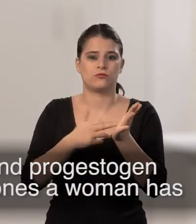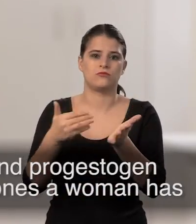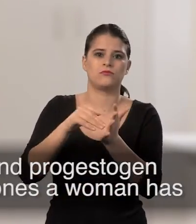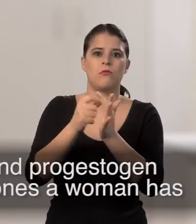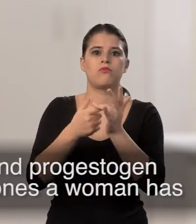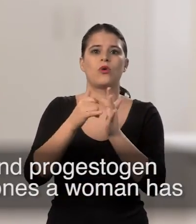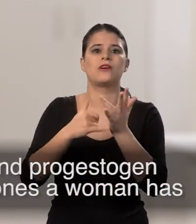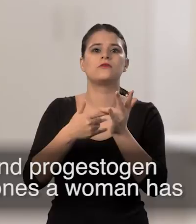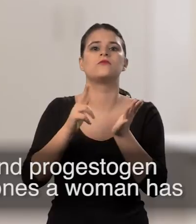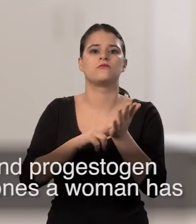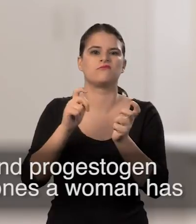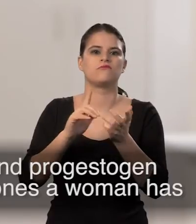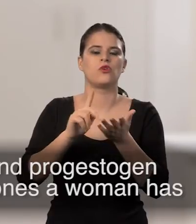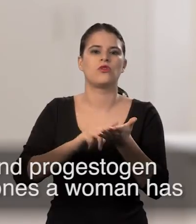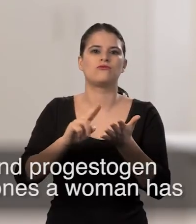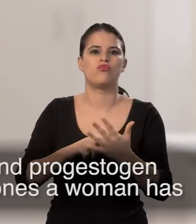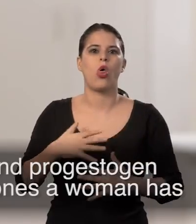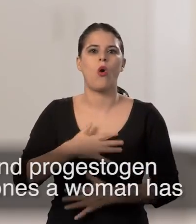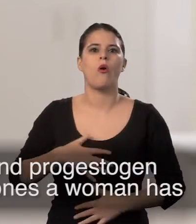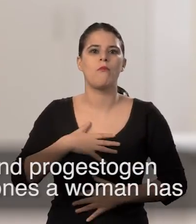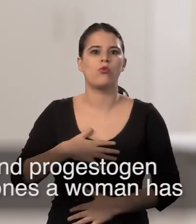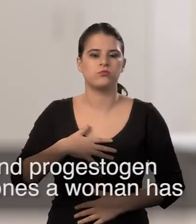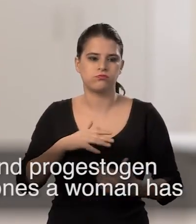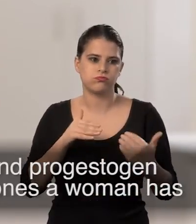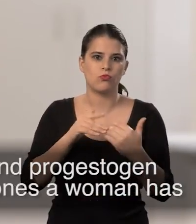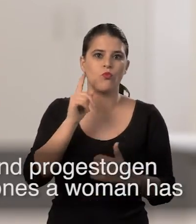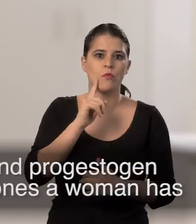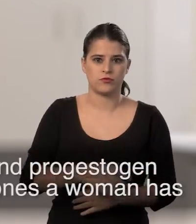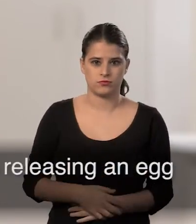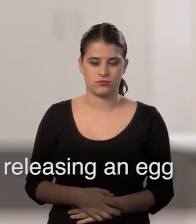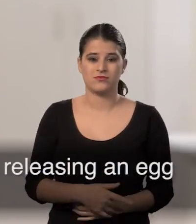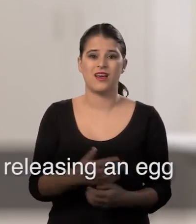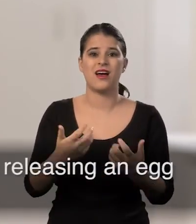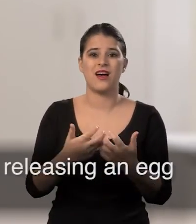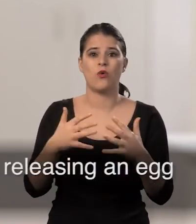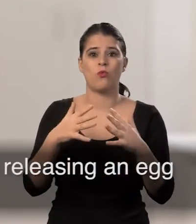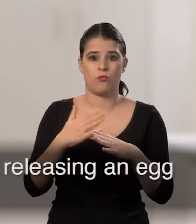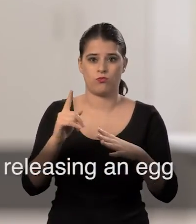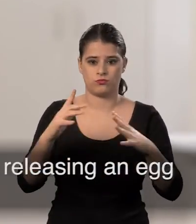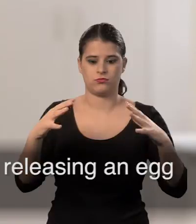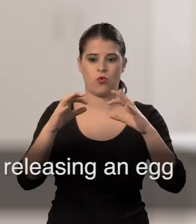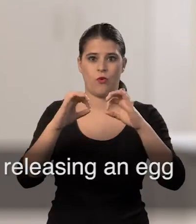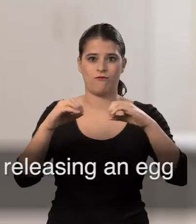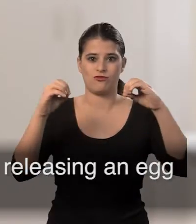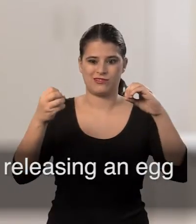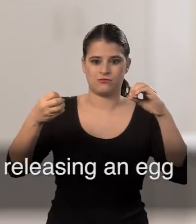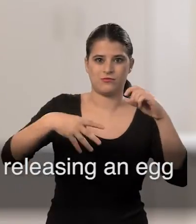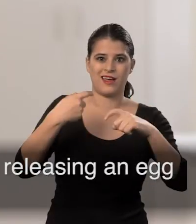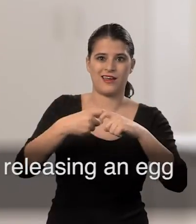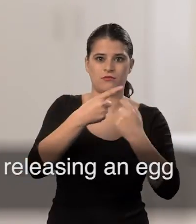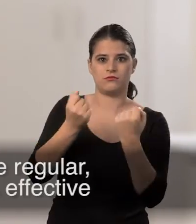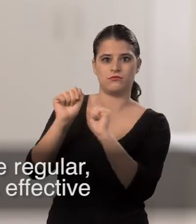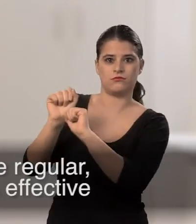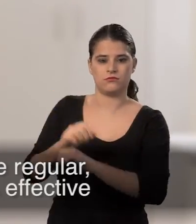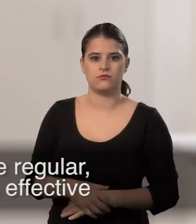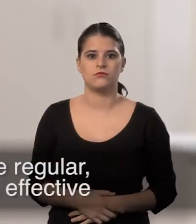progestogen, which act like the normal natural hormones that a woman has. They work by preventing the ovary releasing an egg.